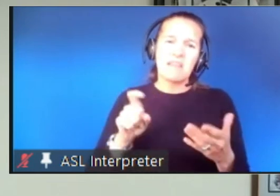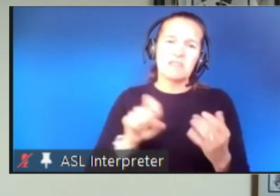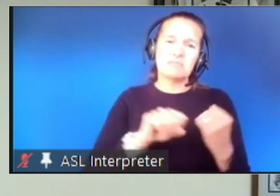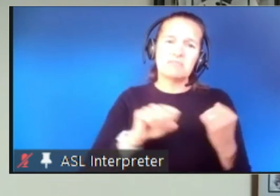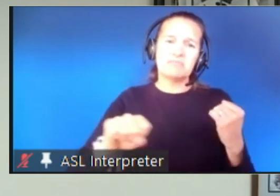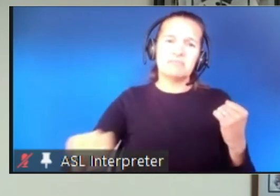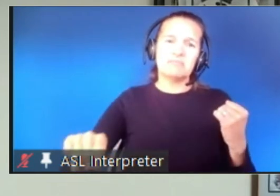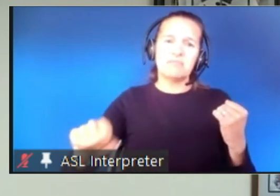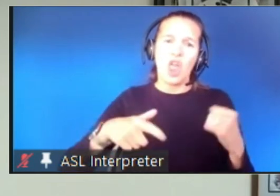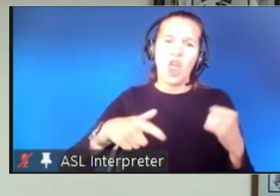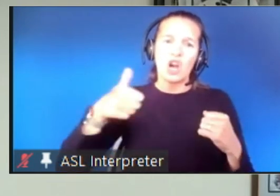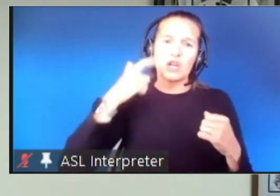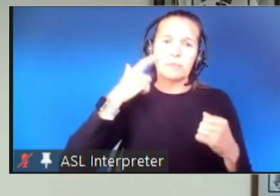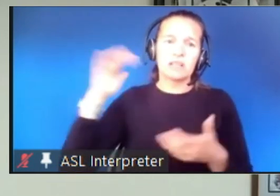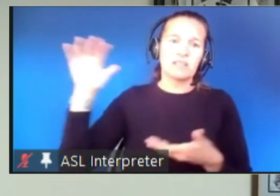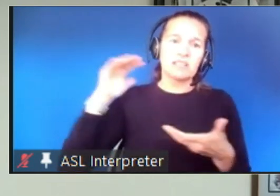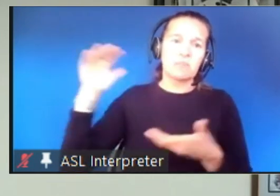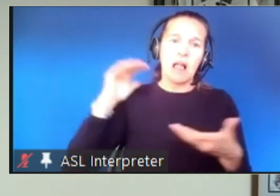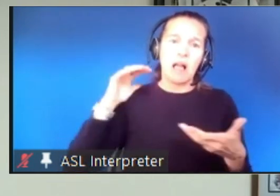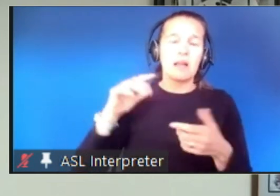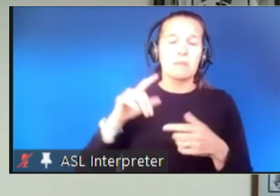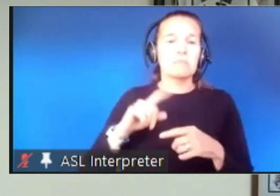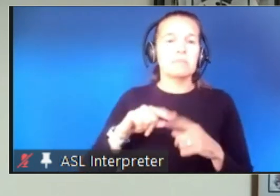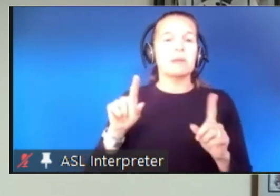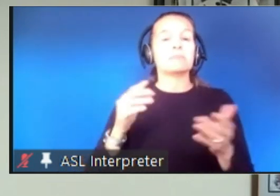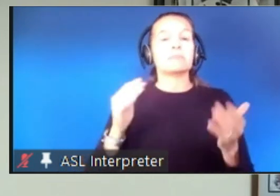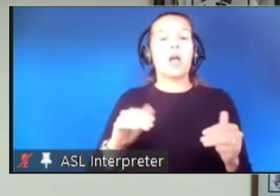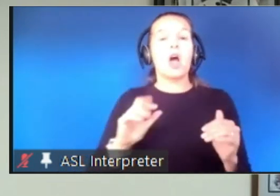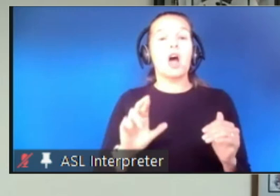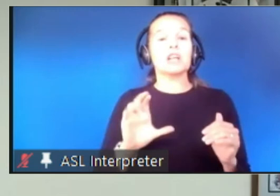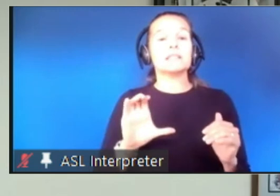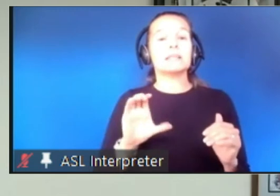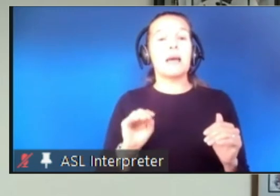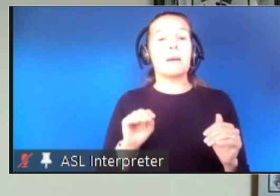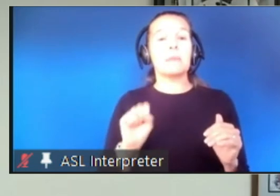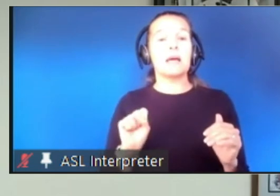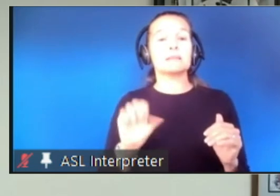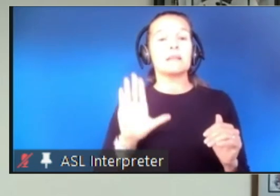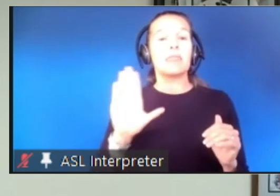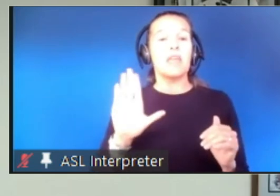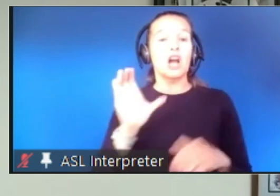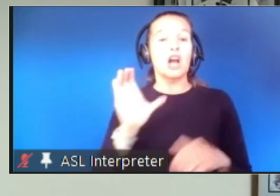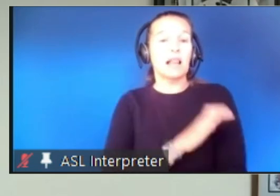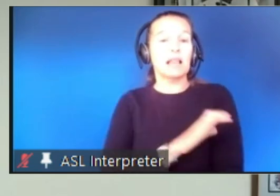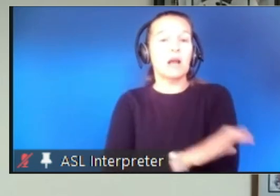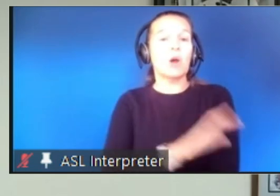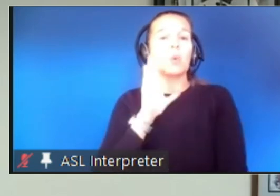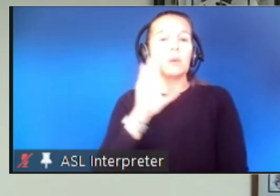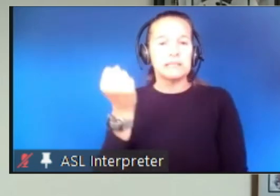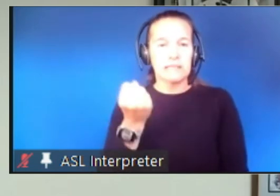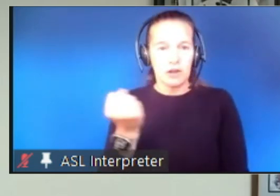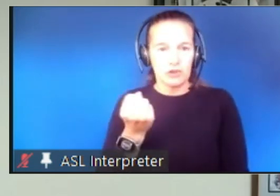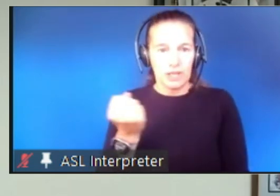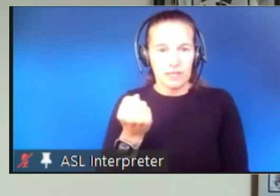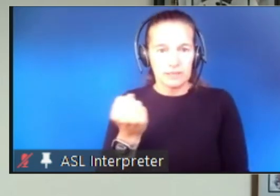supply but that's our aim. RCMS has their clinic on Saturdays and